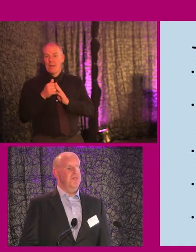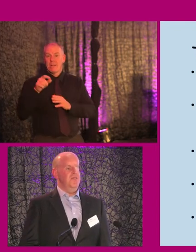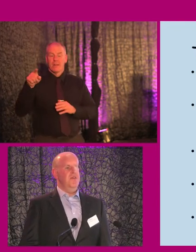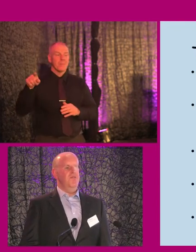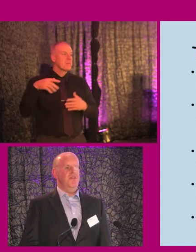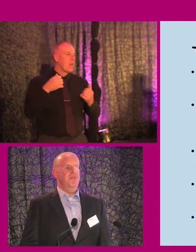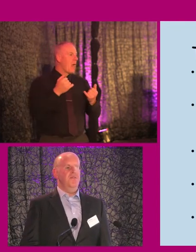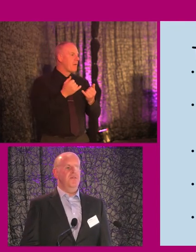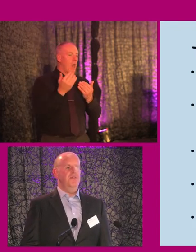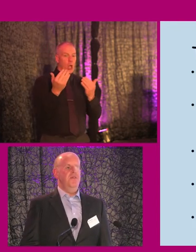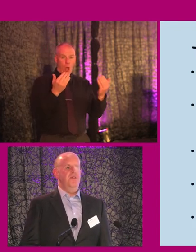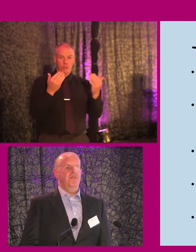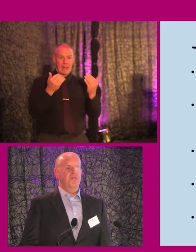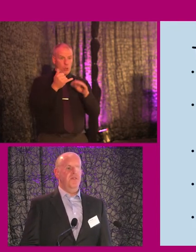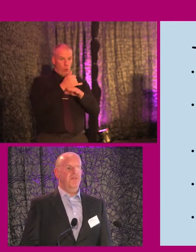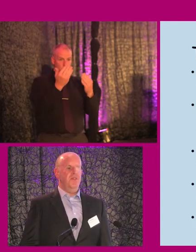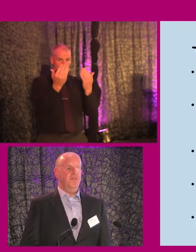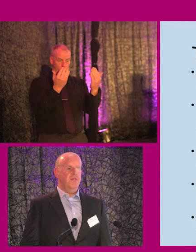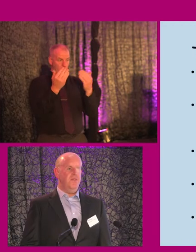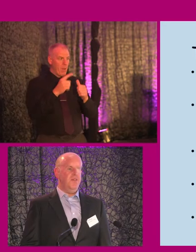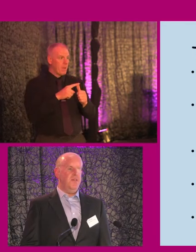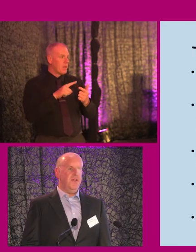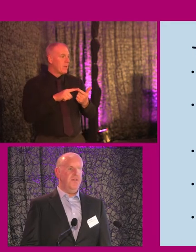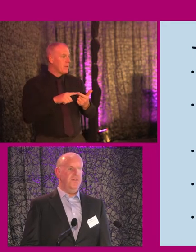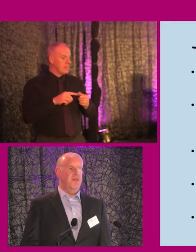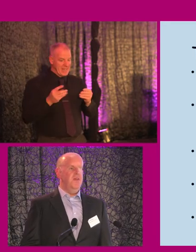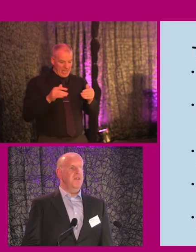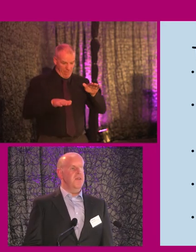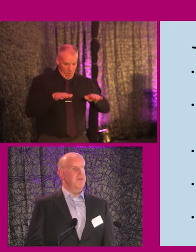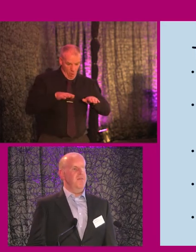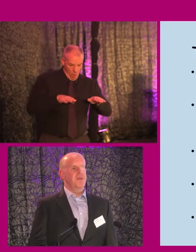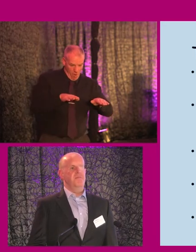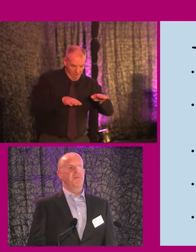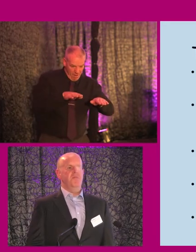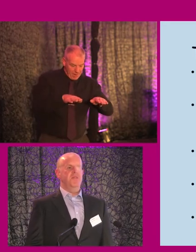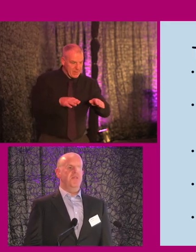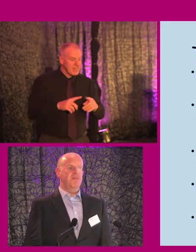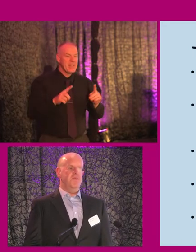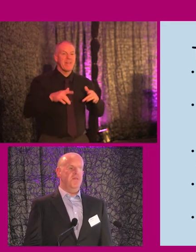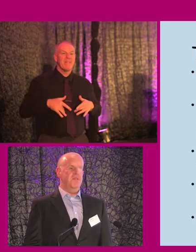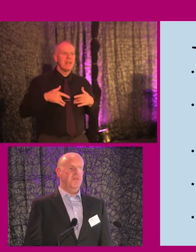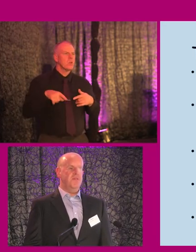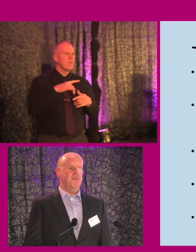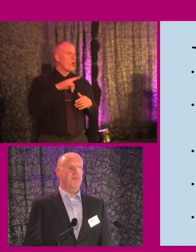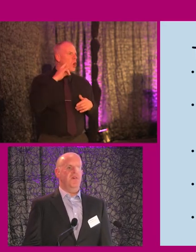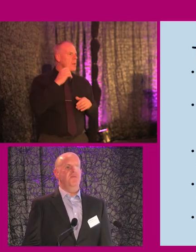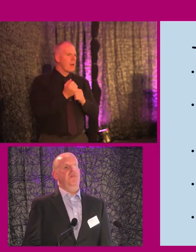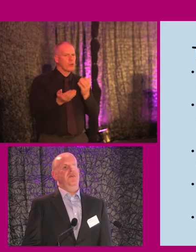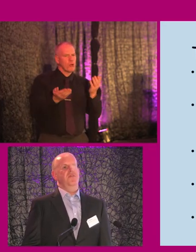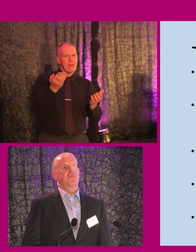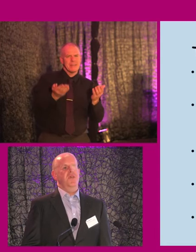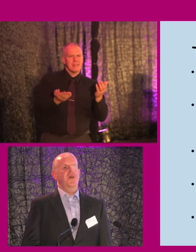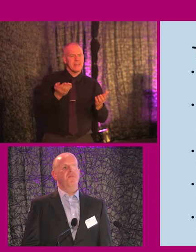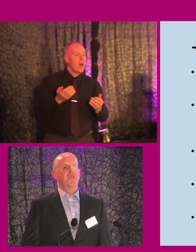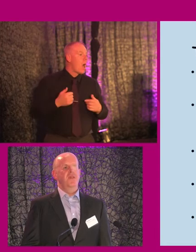there's things like contrasting colours, there's things like contrasting textures. Now you'll have heard many people today talking about these contrasts. Obviously,